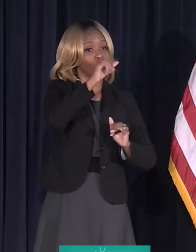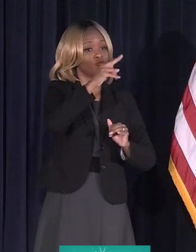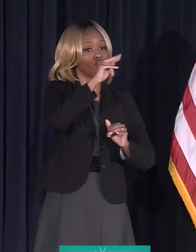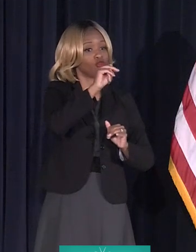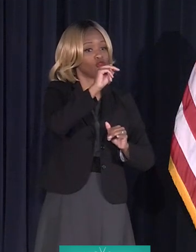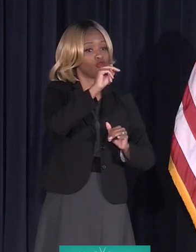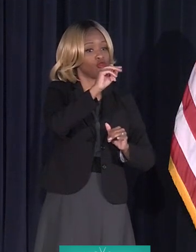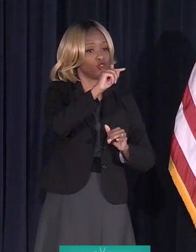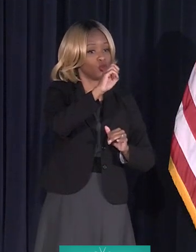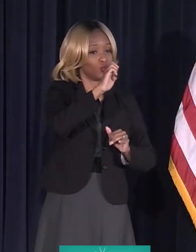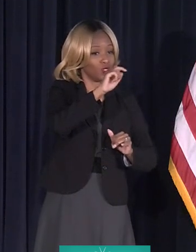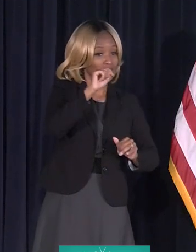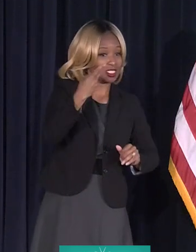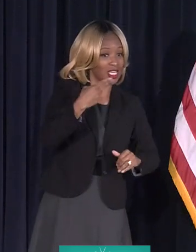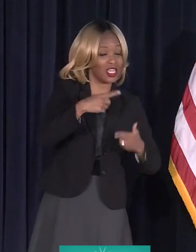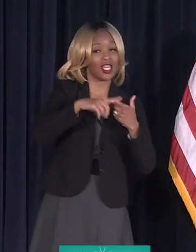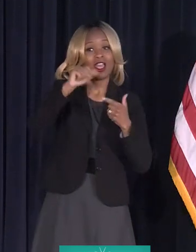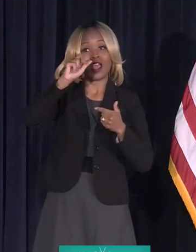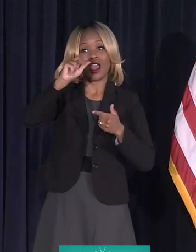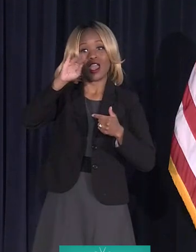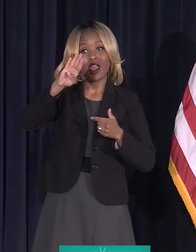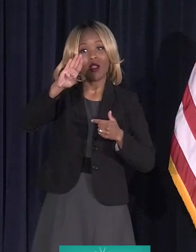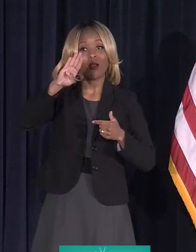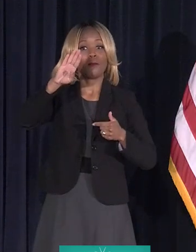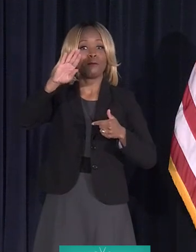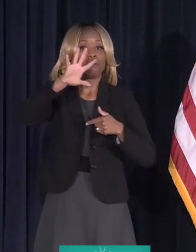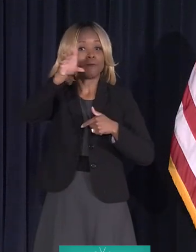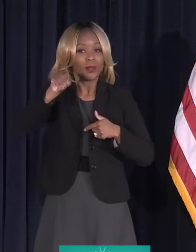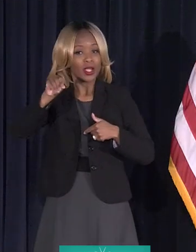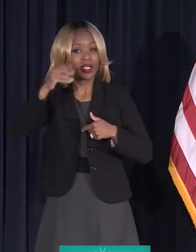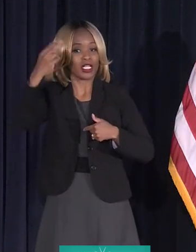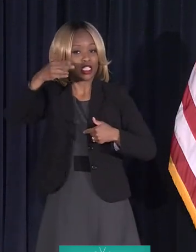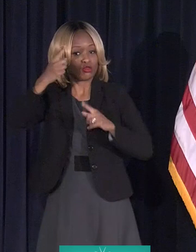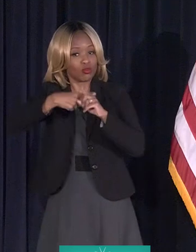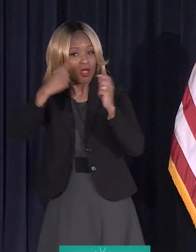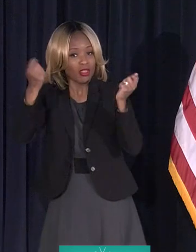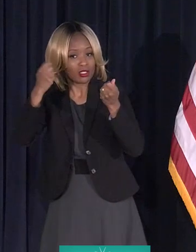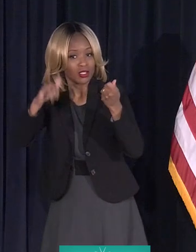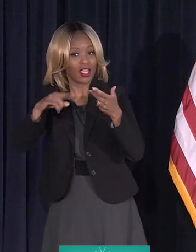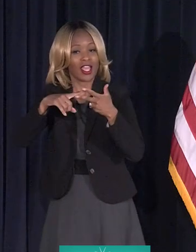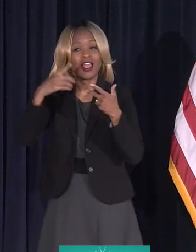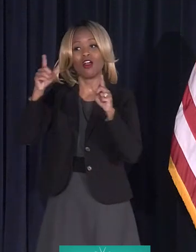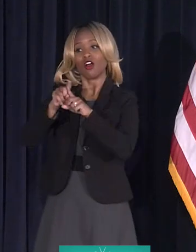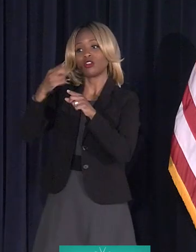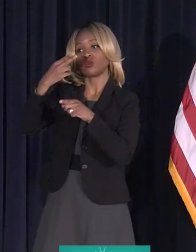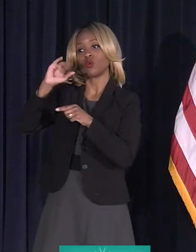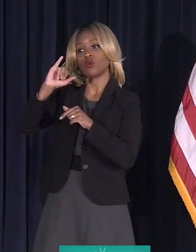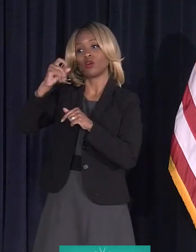Arab-American business owners during Arab-American History Month, and even our Hispanic heritage celebration.